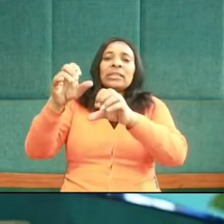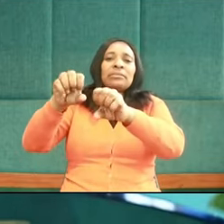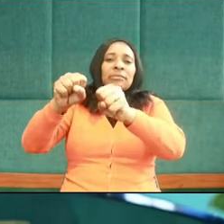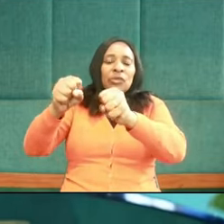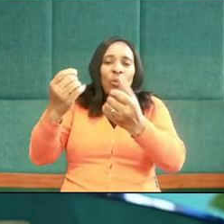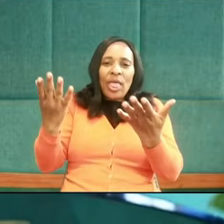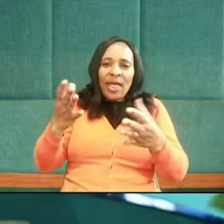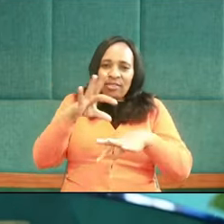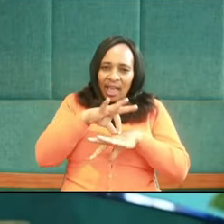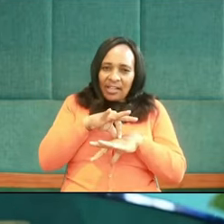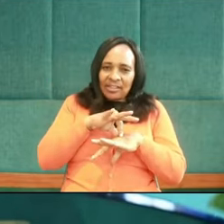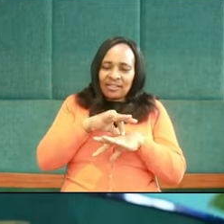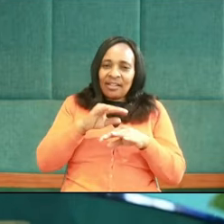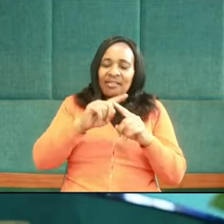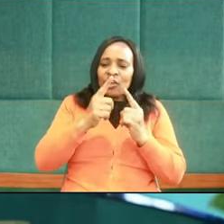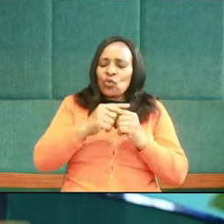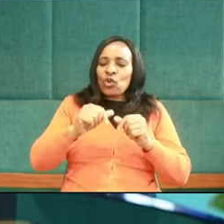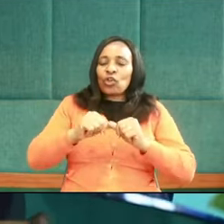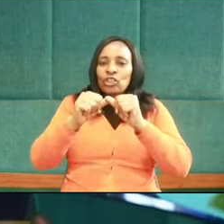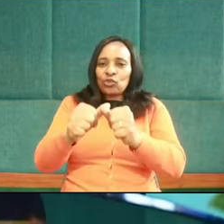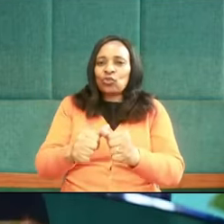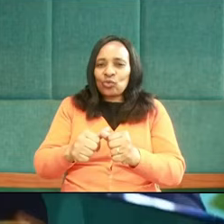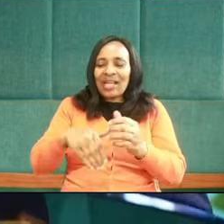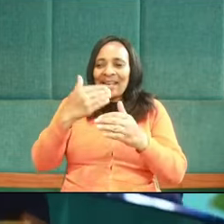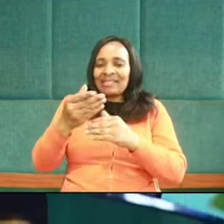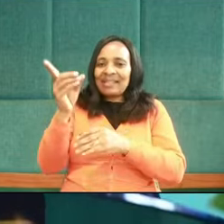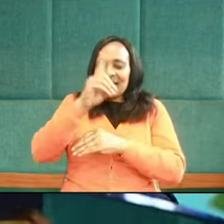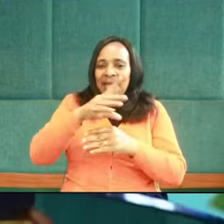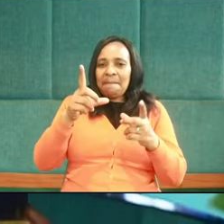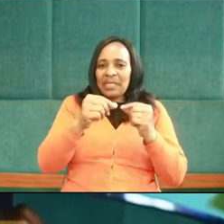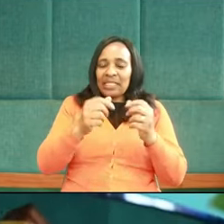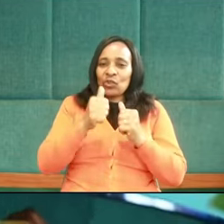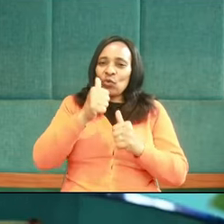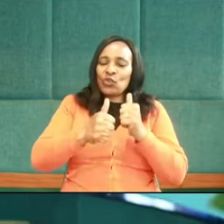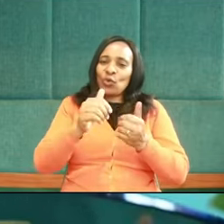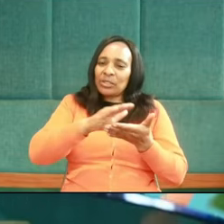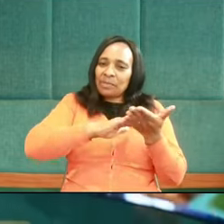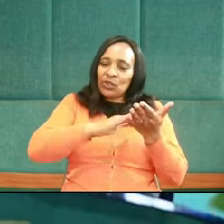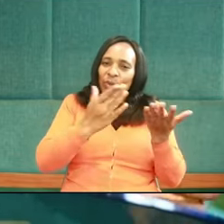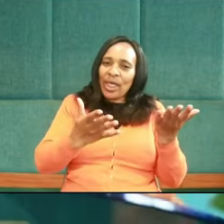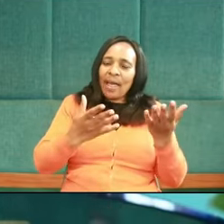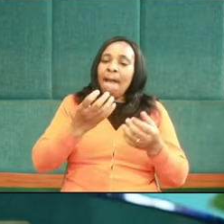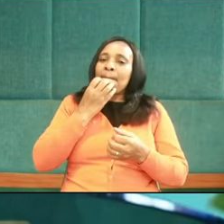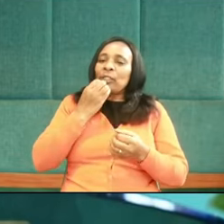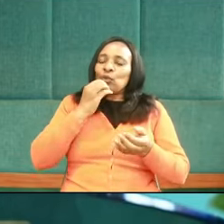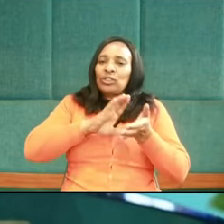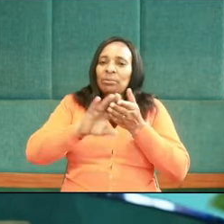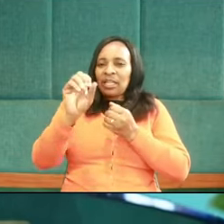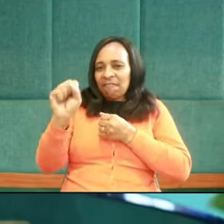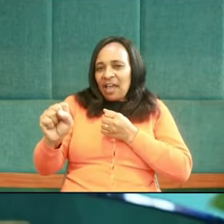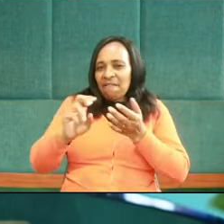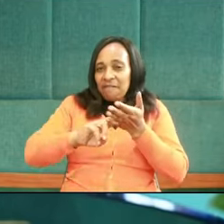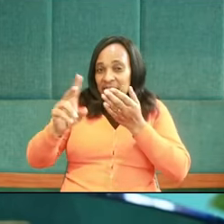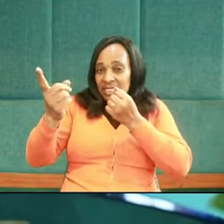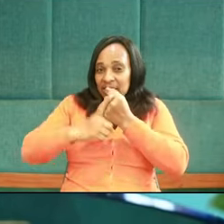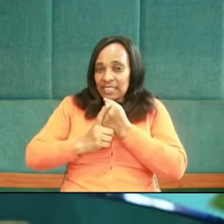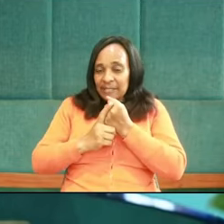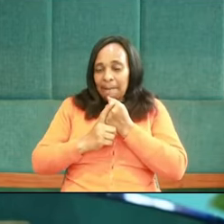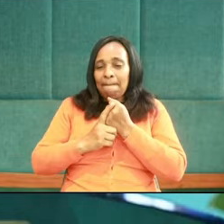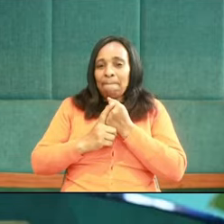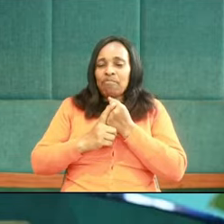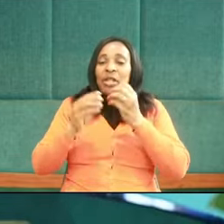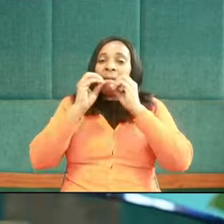earth. Then we went on to the next day's message, which was based on Matthew chapter 5 and verse number 6.